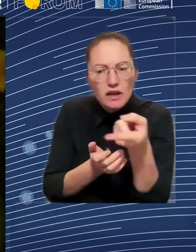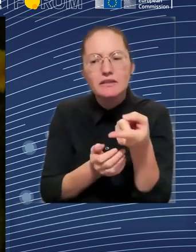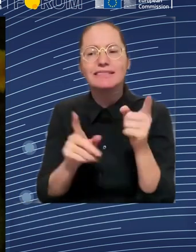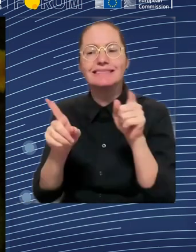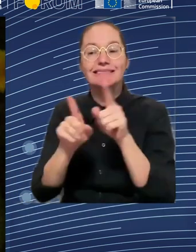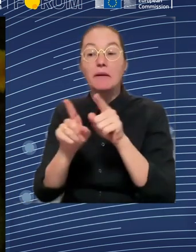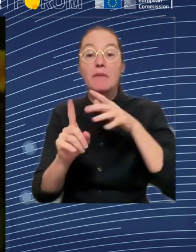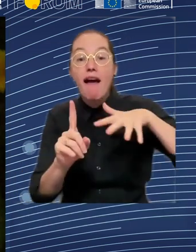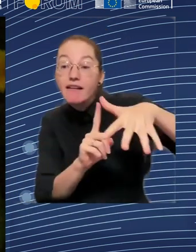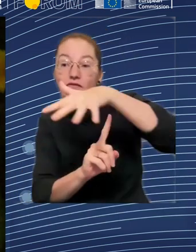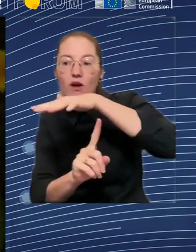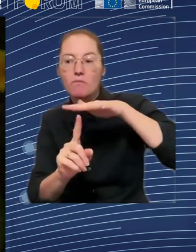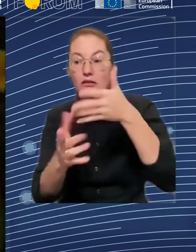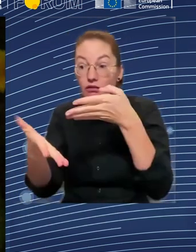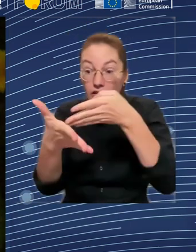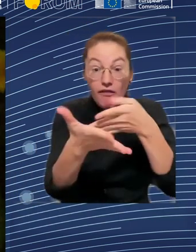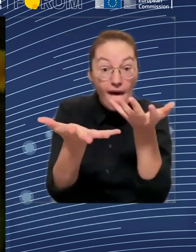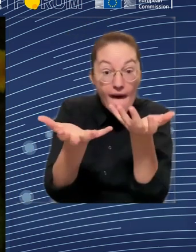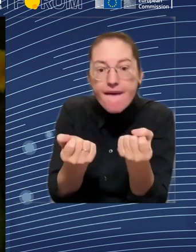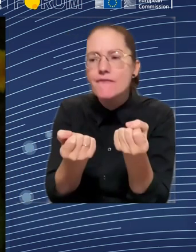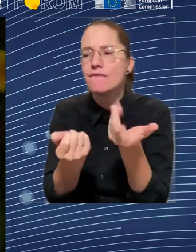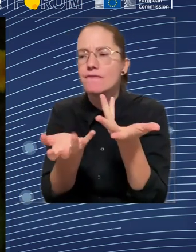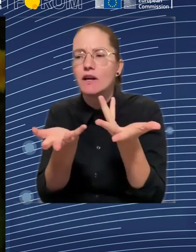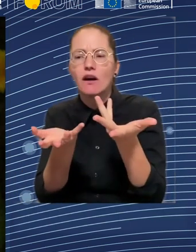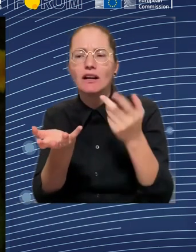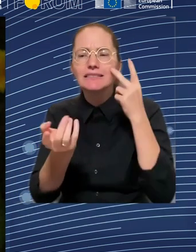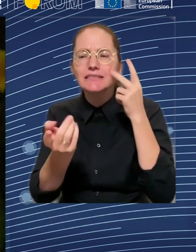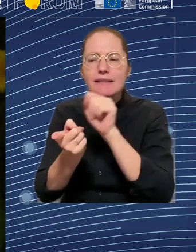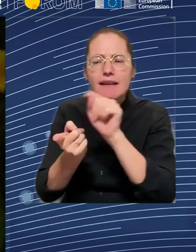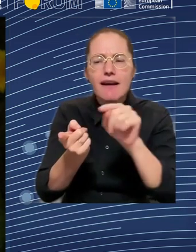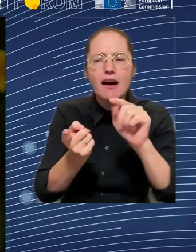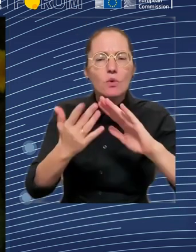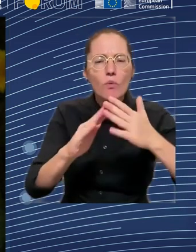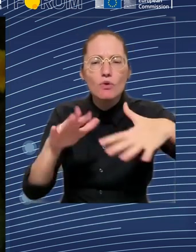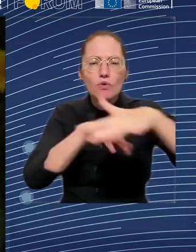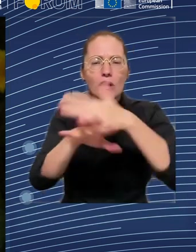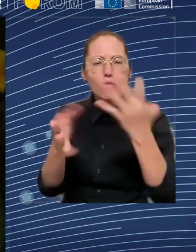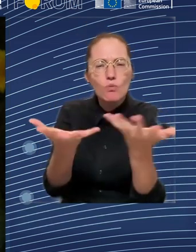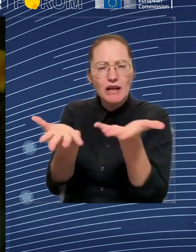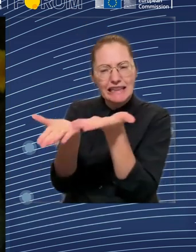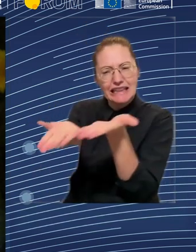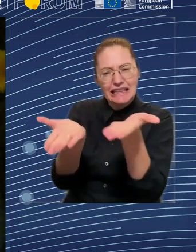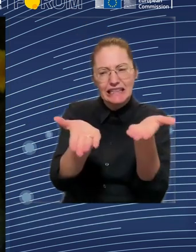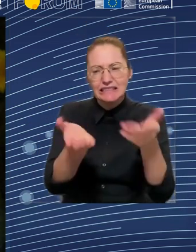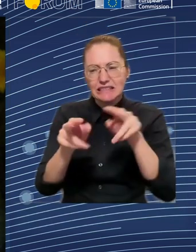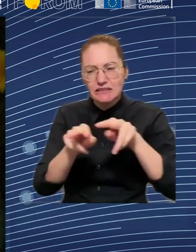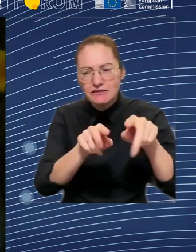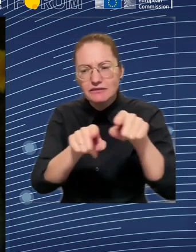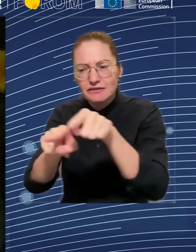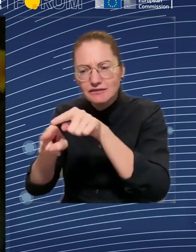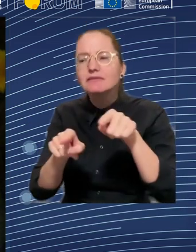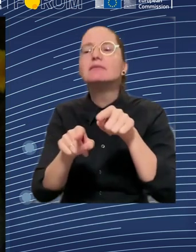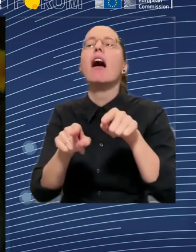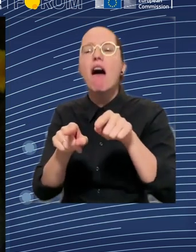of innovation, and they can test projects that, if finally proven to be